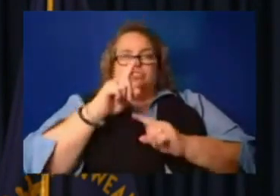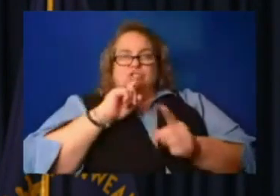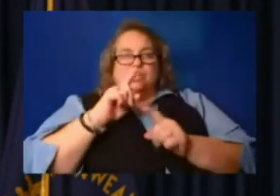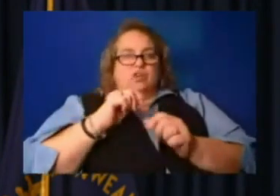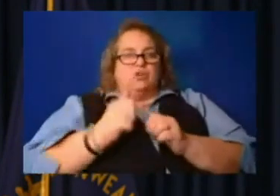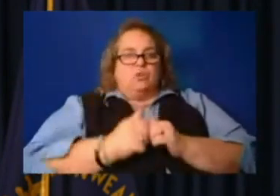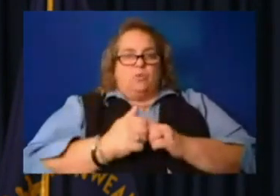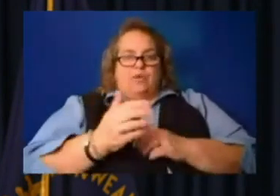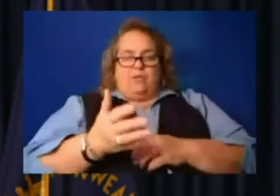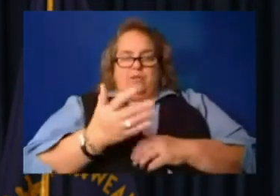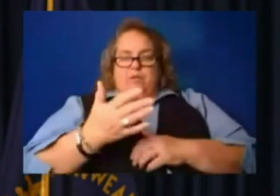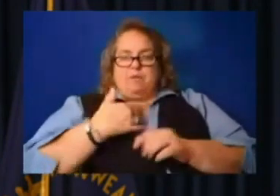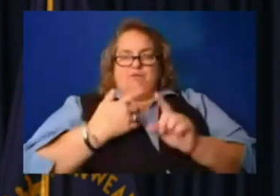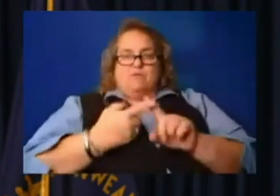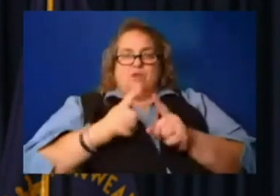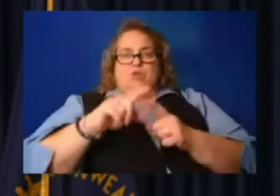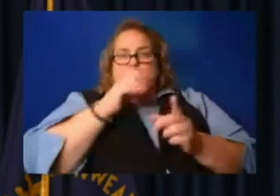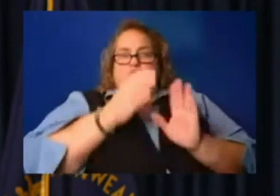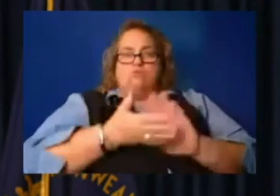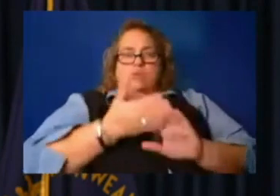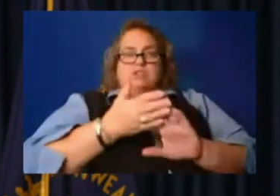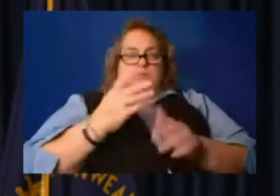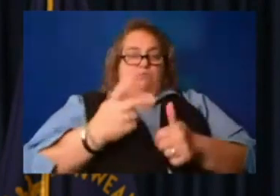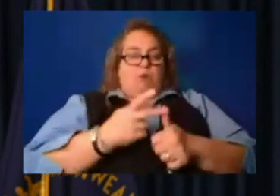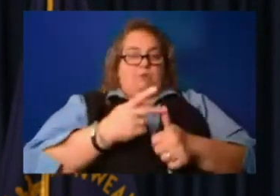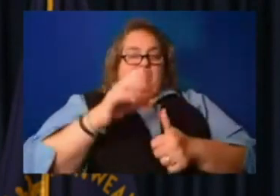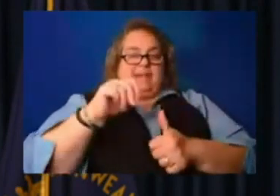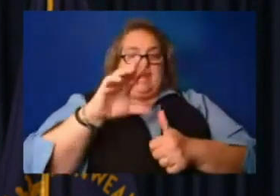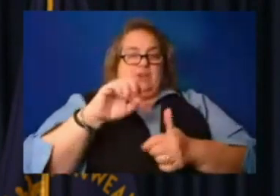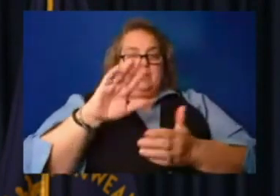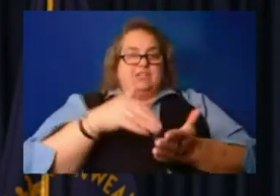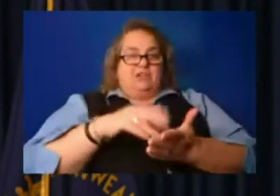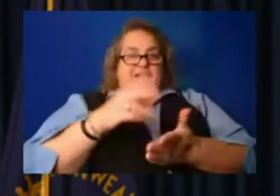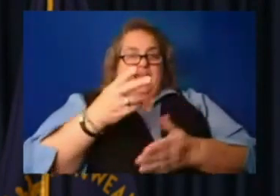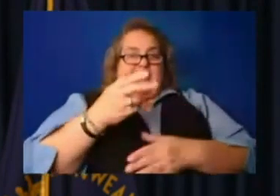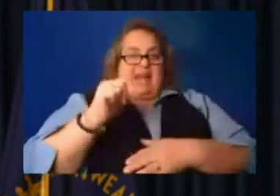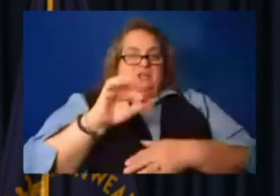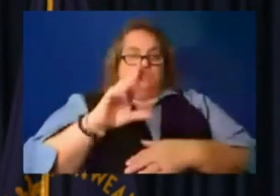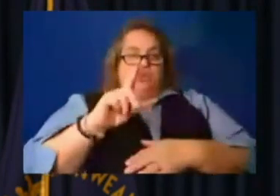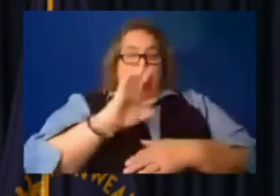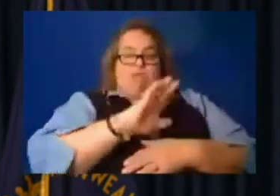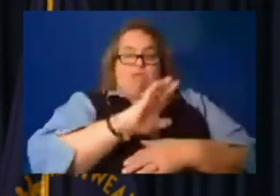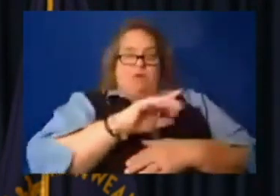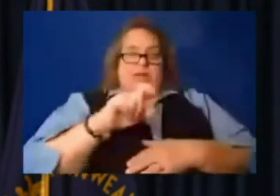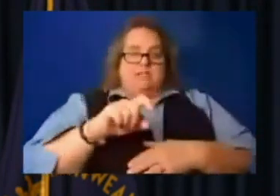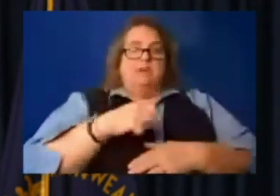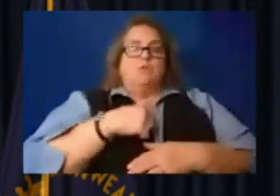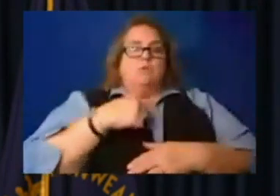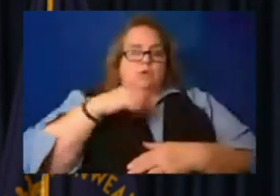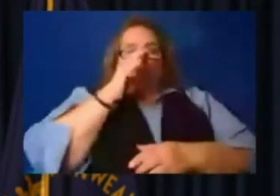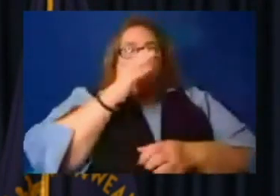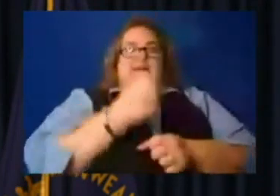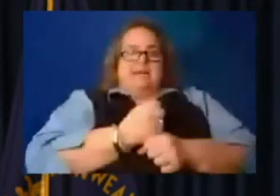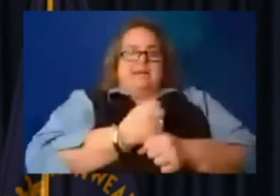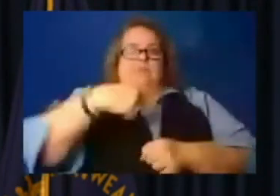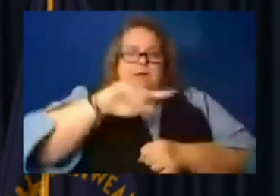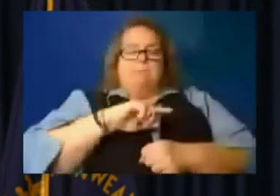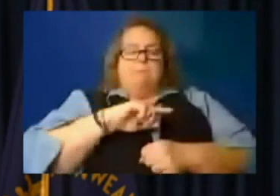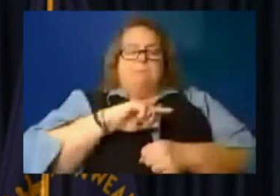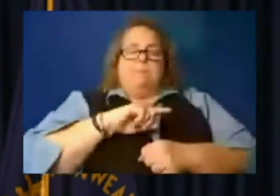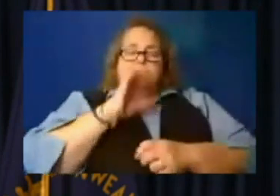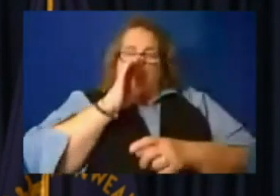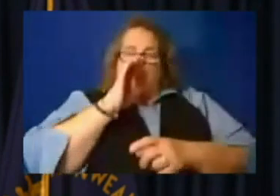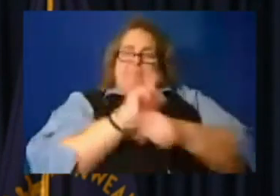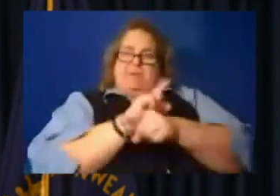my friend who runs primary care center and hazard about what their needs are and we're going to get them, uh, met, uh, there. I